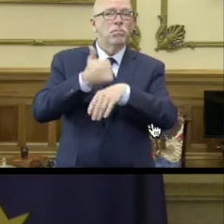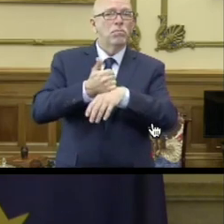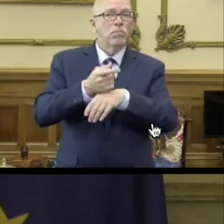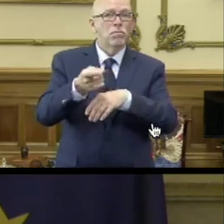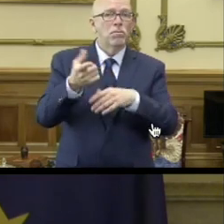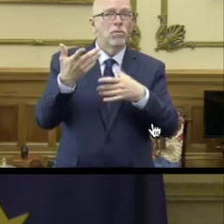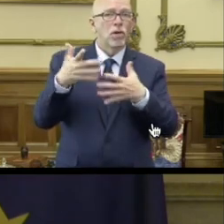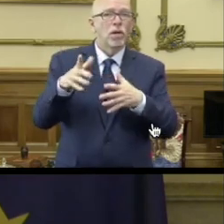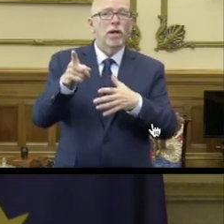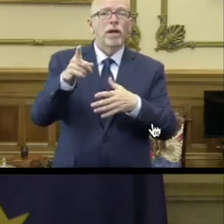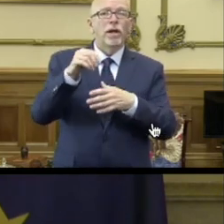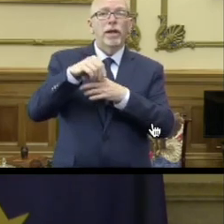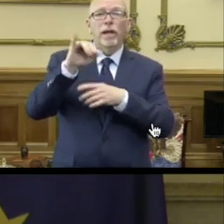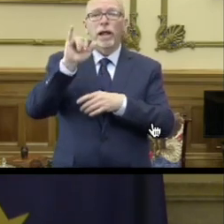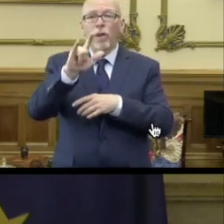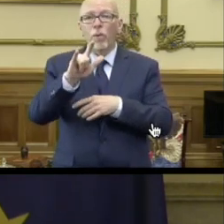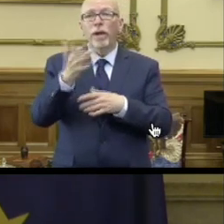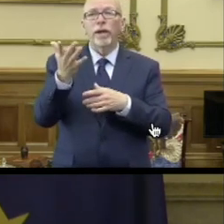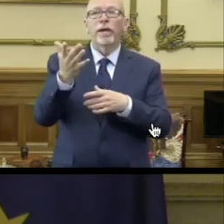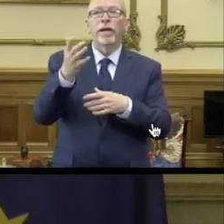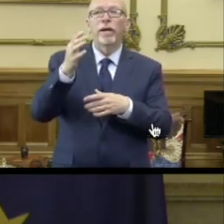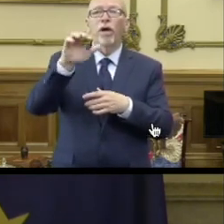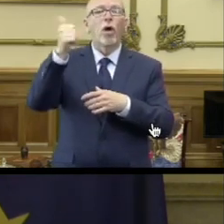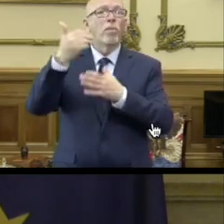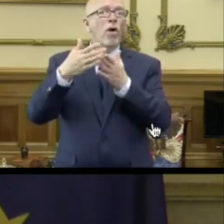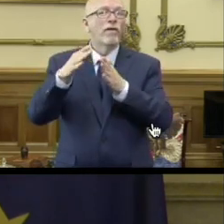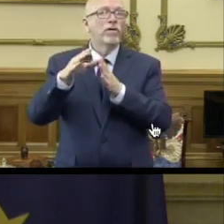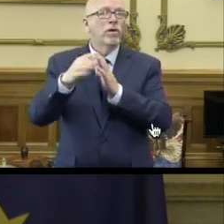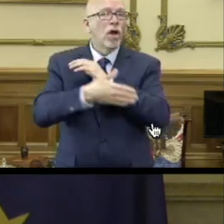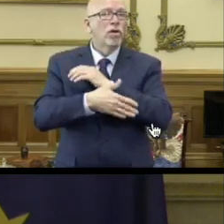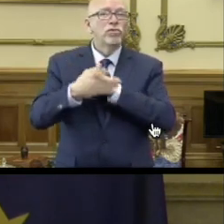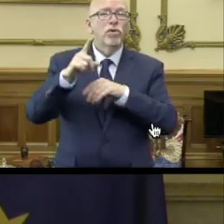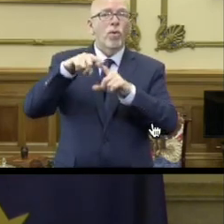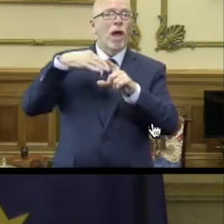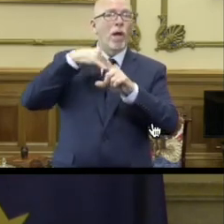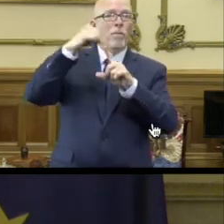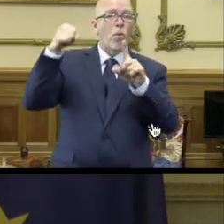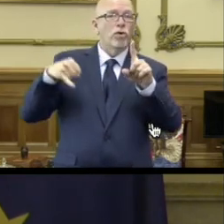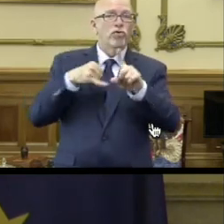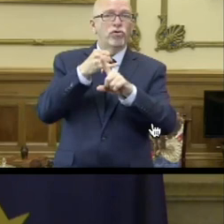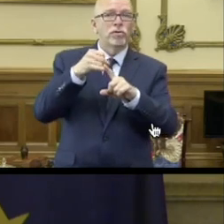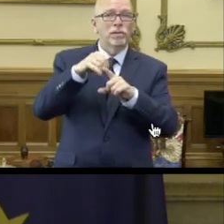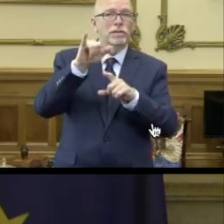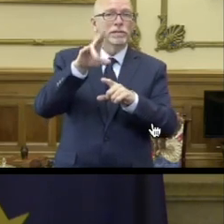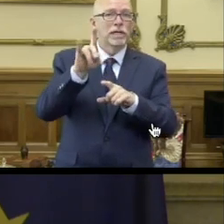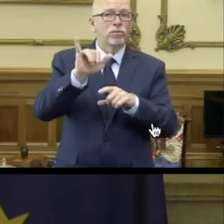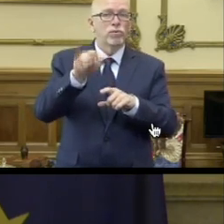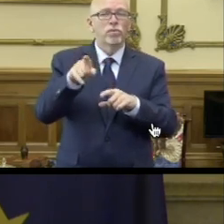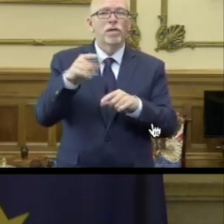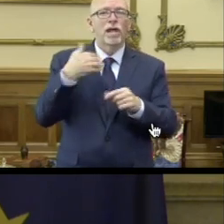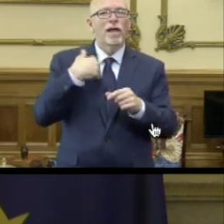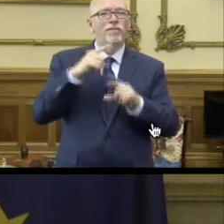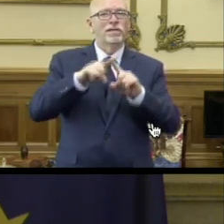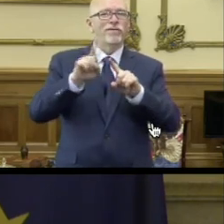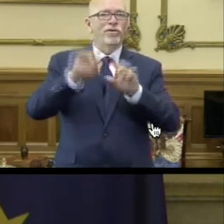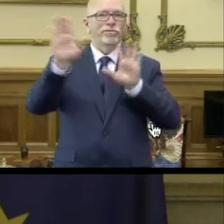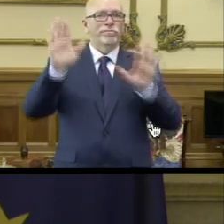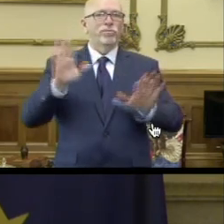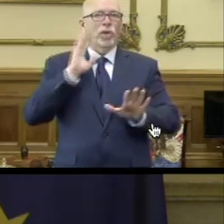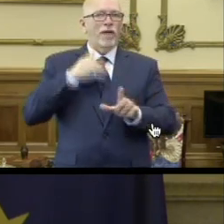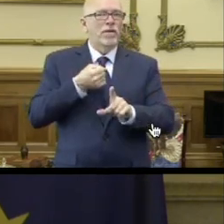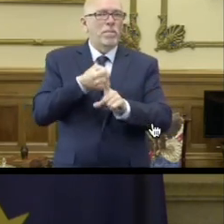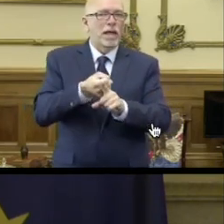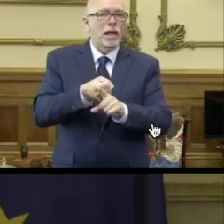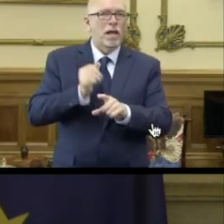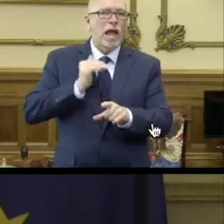whether it be in Illinois or different parts of the country or in different parts of our border surrounding the state of Indiana that would have an impact